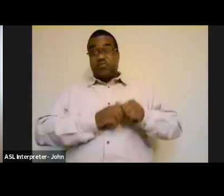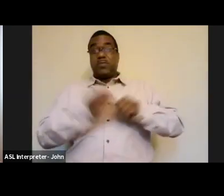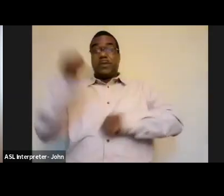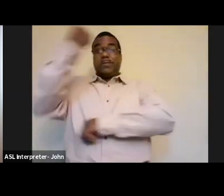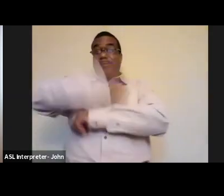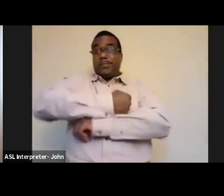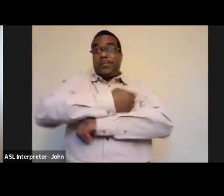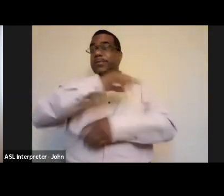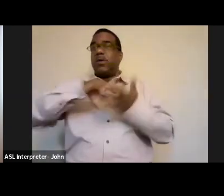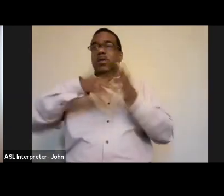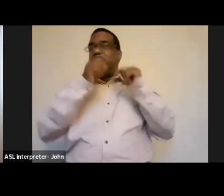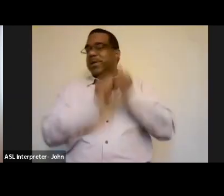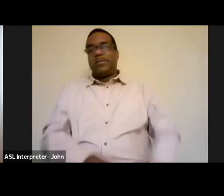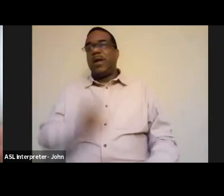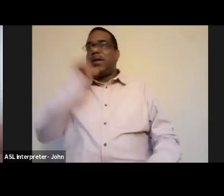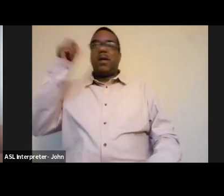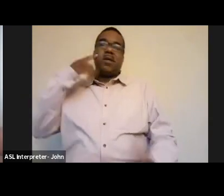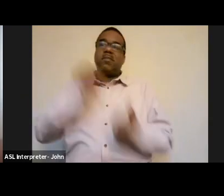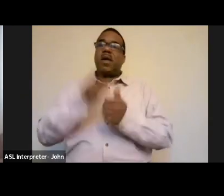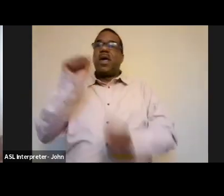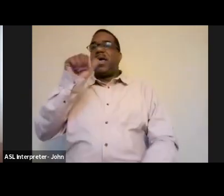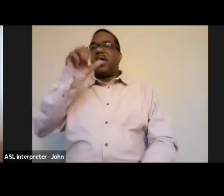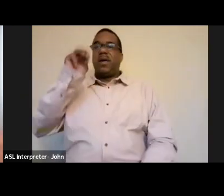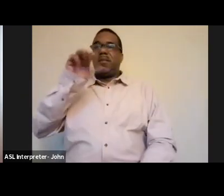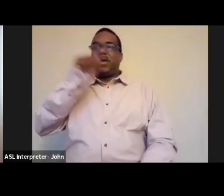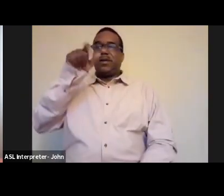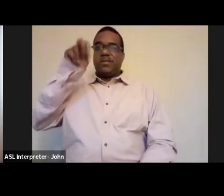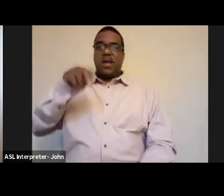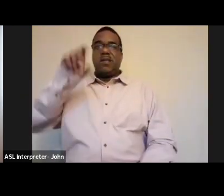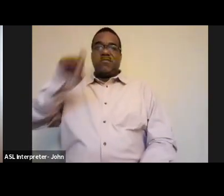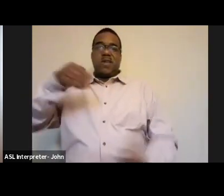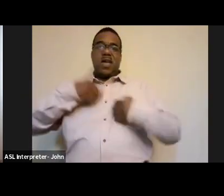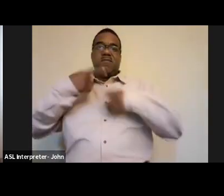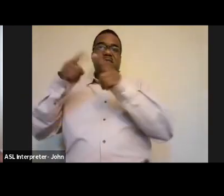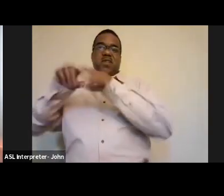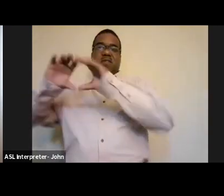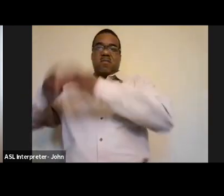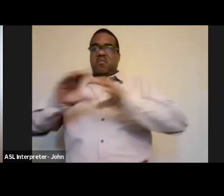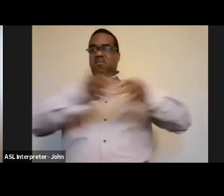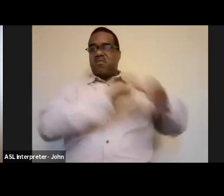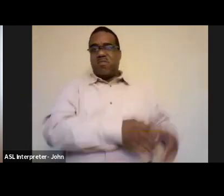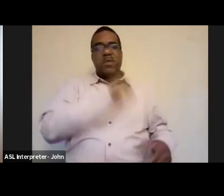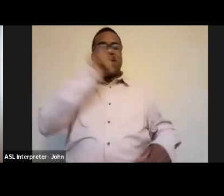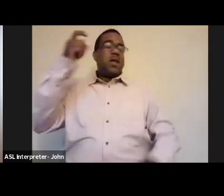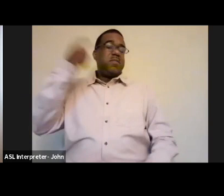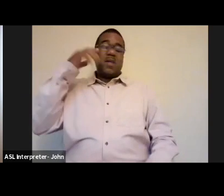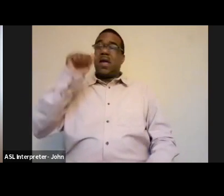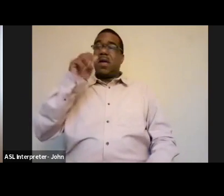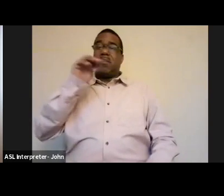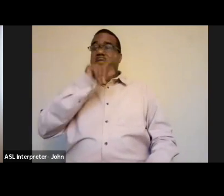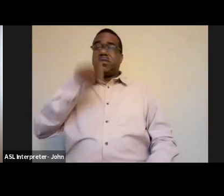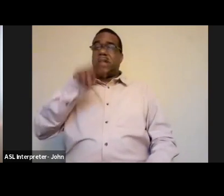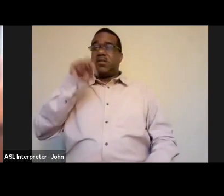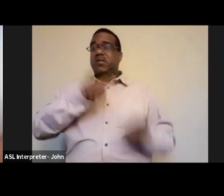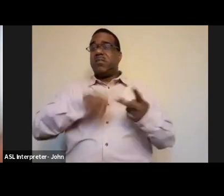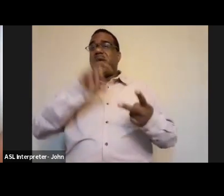I don't believe Amazon should exist. I don't think Amazon should have like little Amazon outposts. I don't believe Amazon should exist. I don't believe ExxonMobil